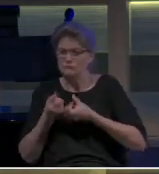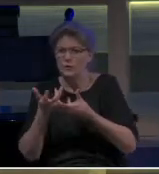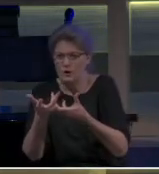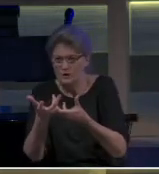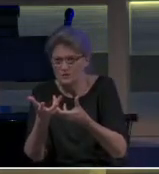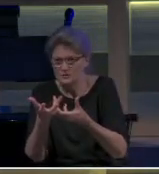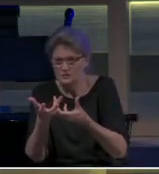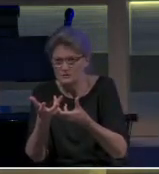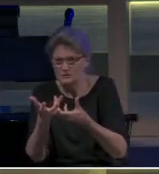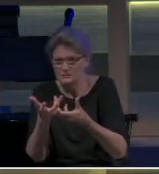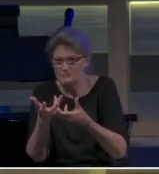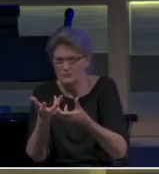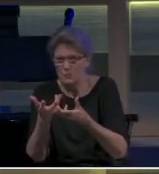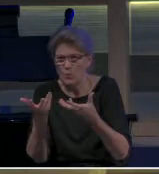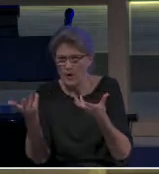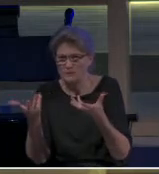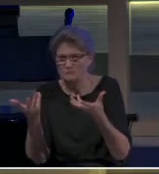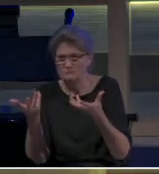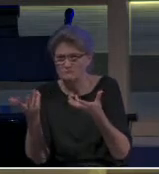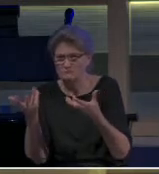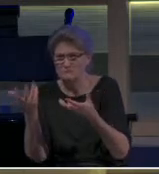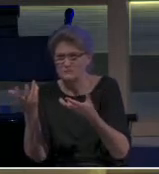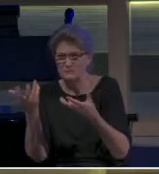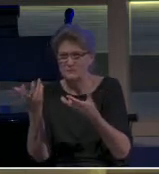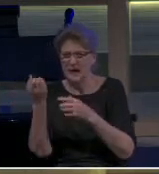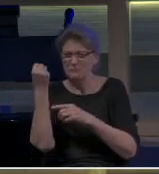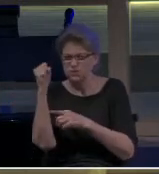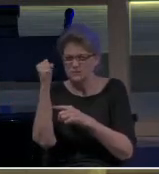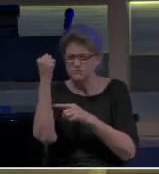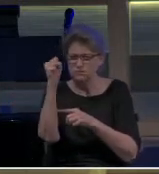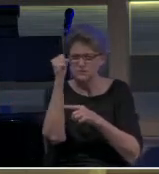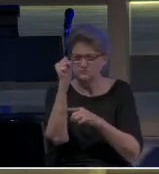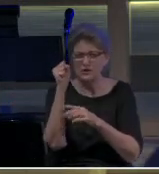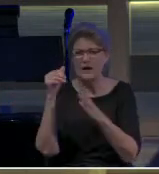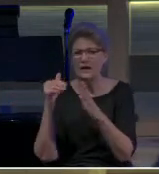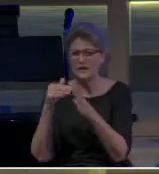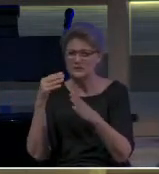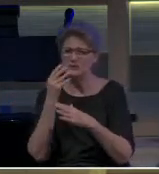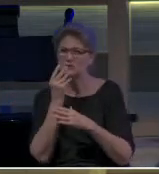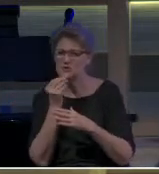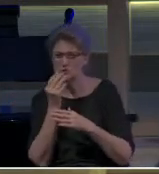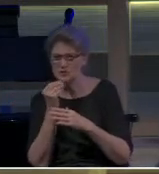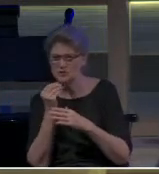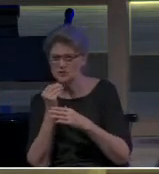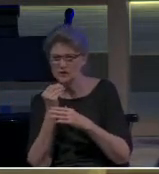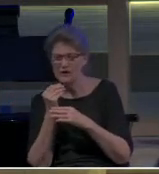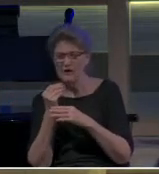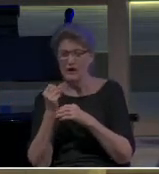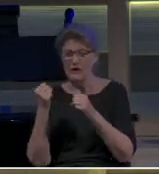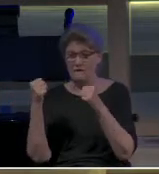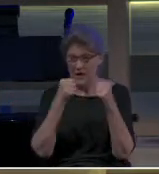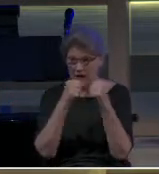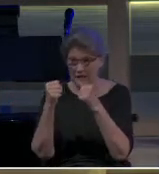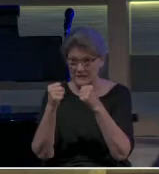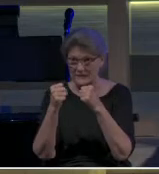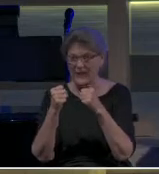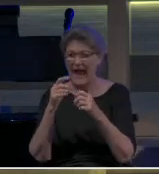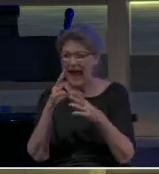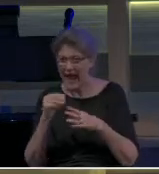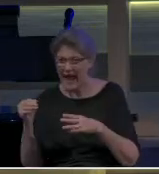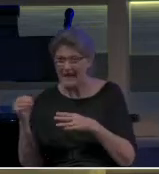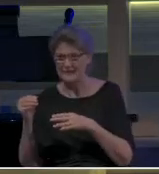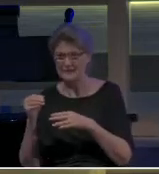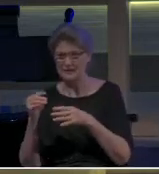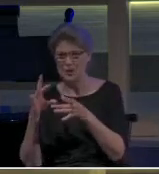outright anti-Semitic, not only words and thoughts, but violence as well. And so we see